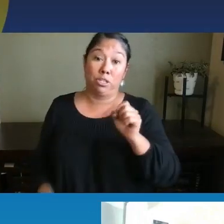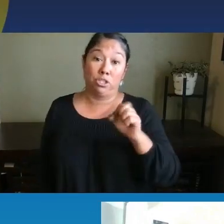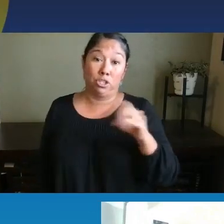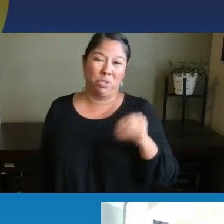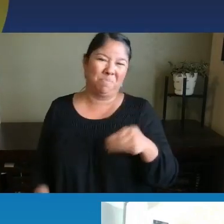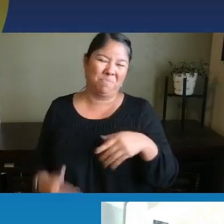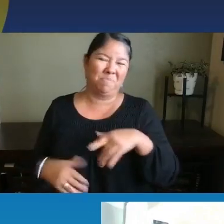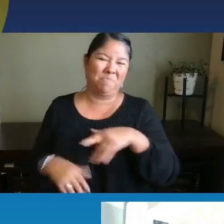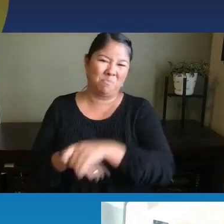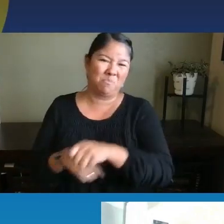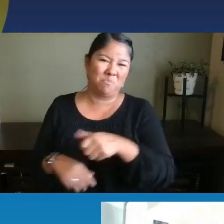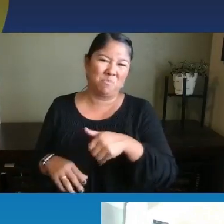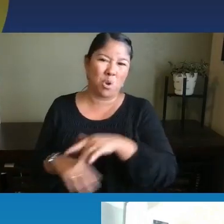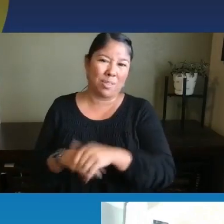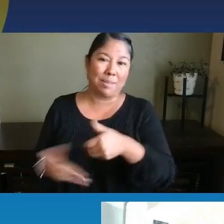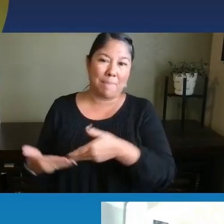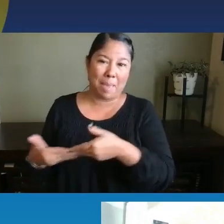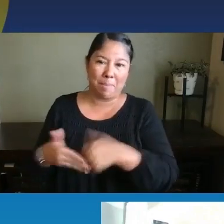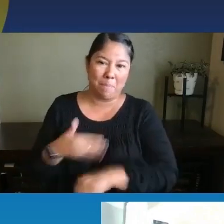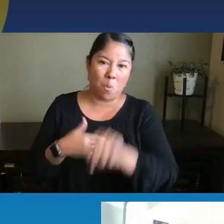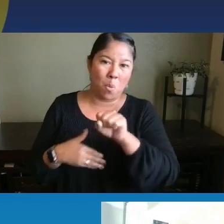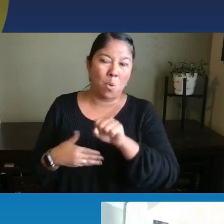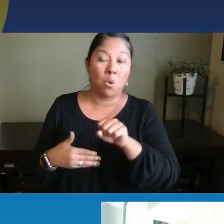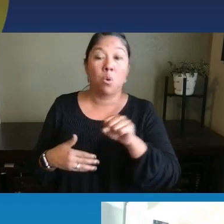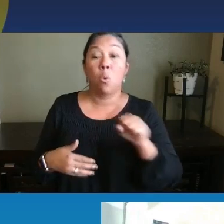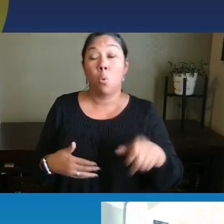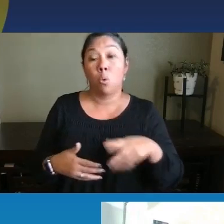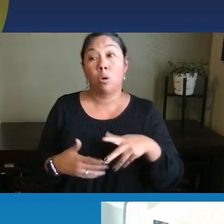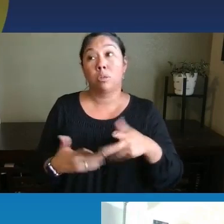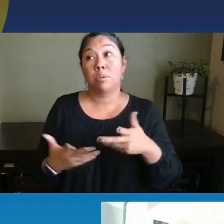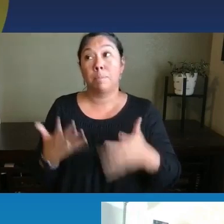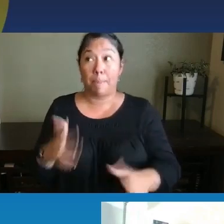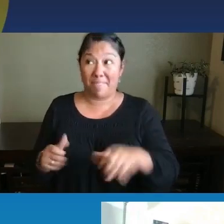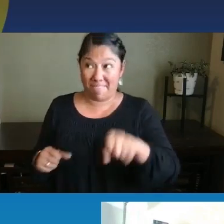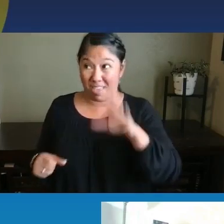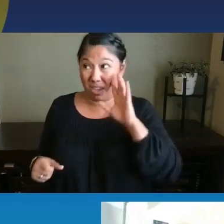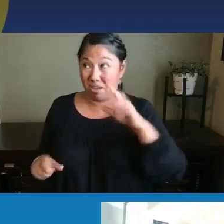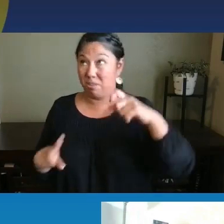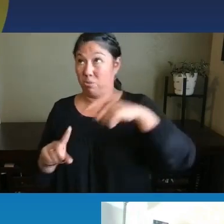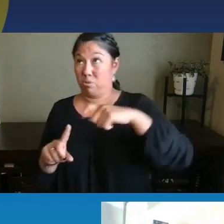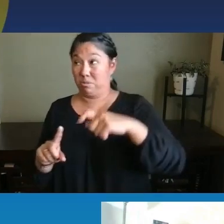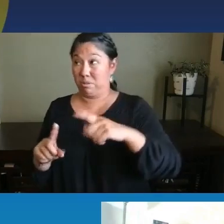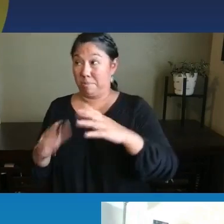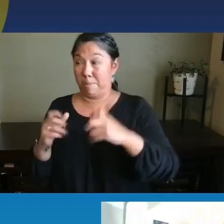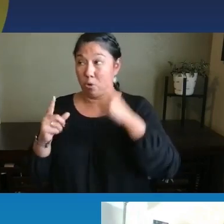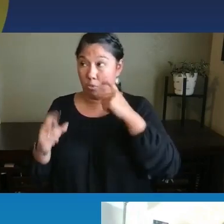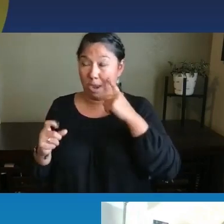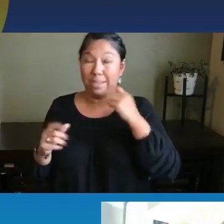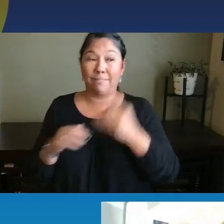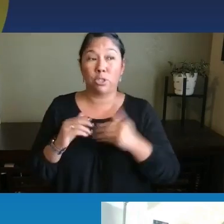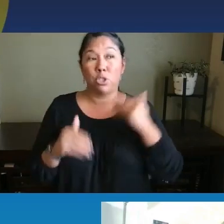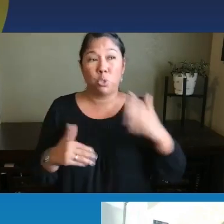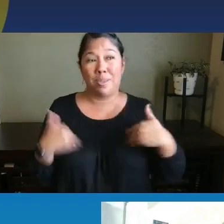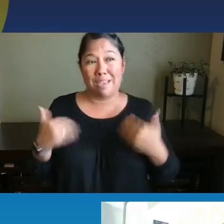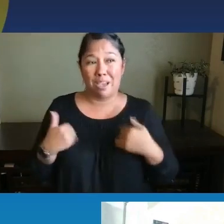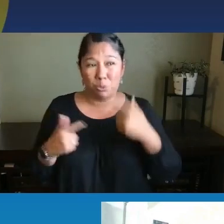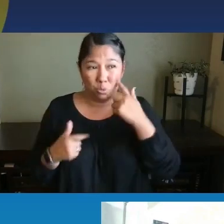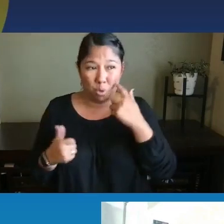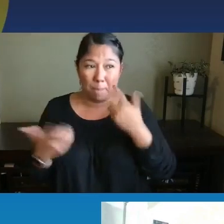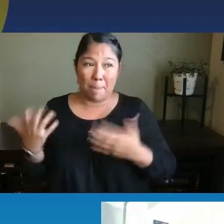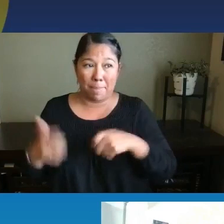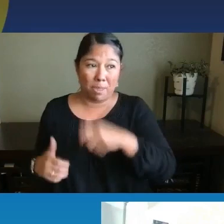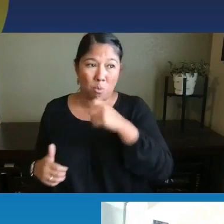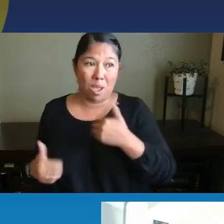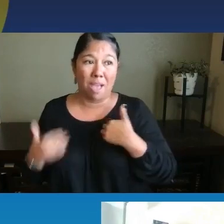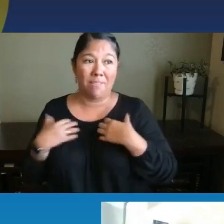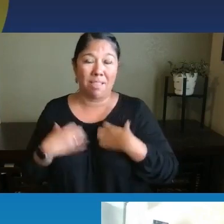baby, um, they might be crying, but they may not be able to, if they're too young to cry or they just don't have the lung